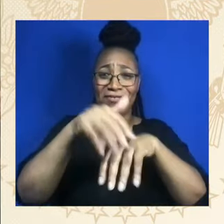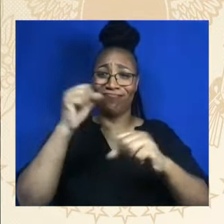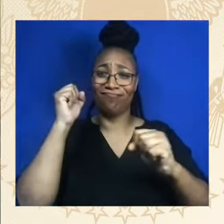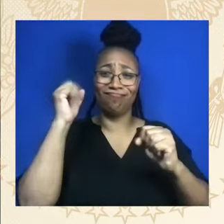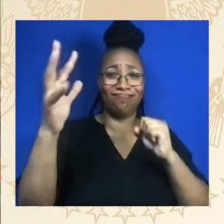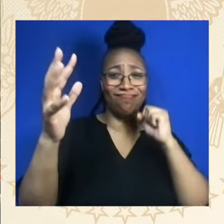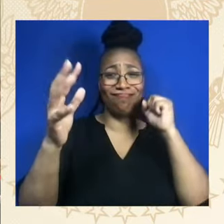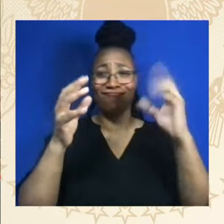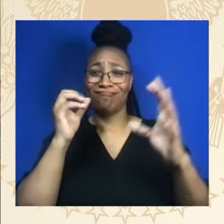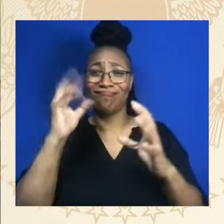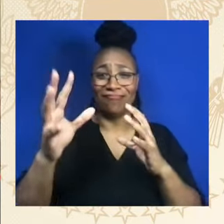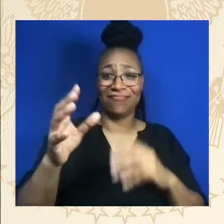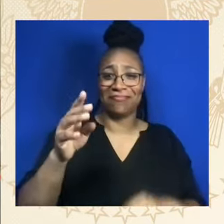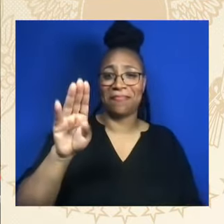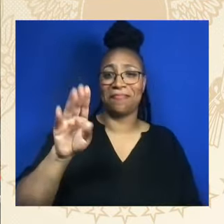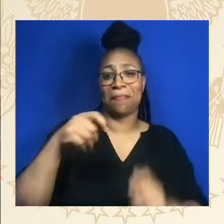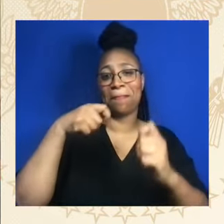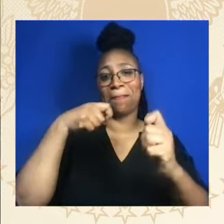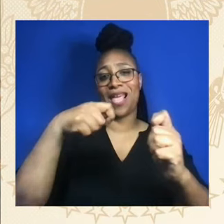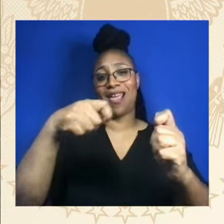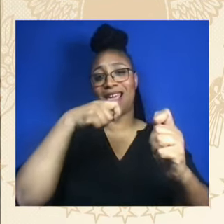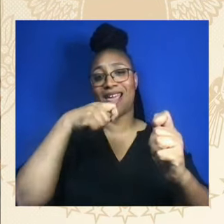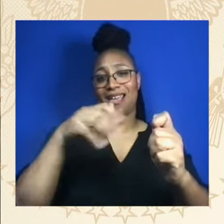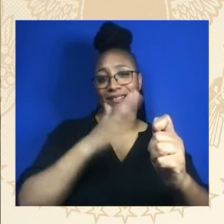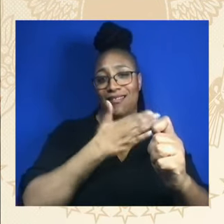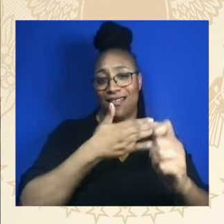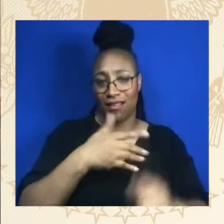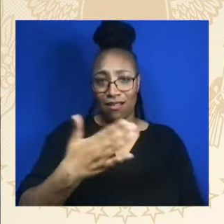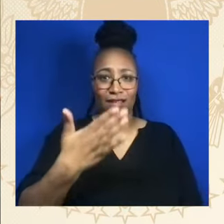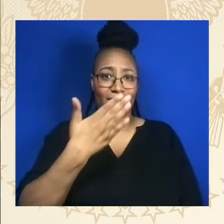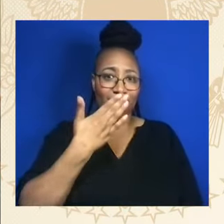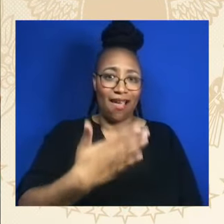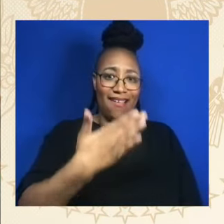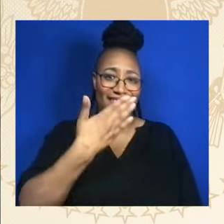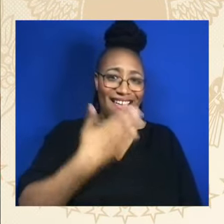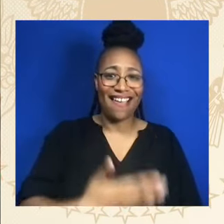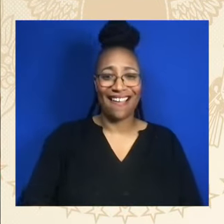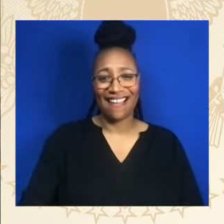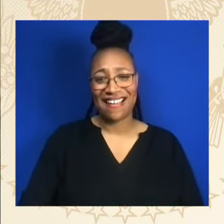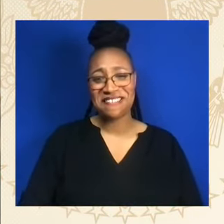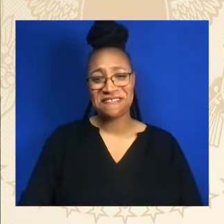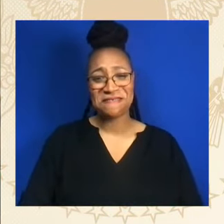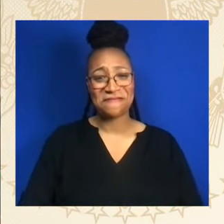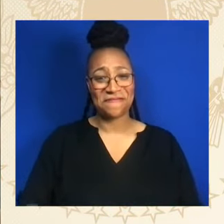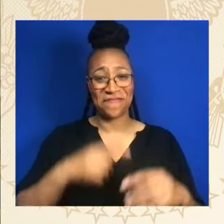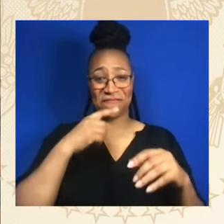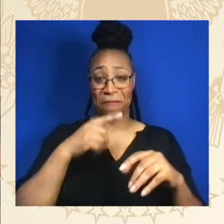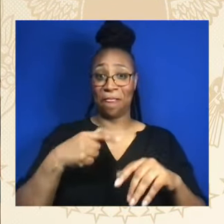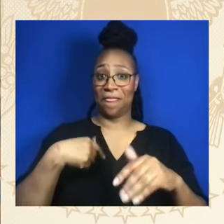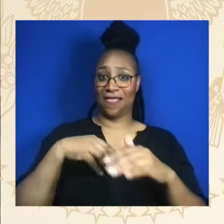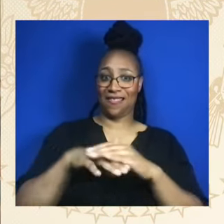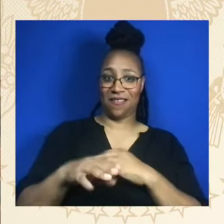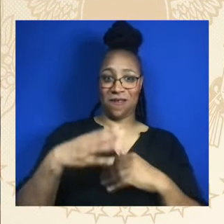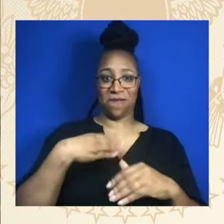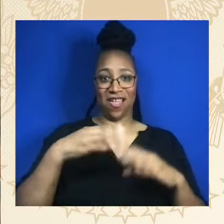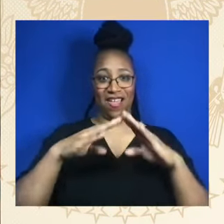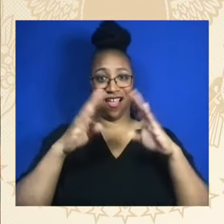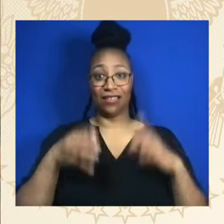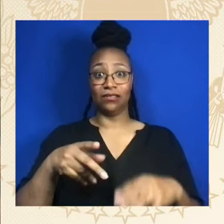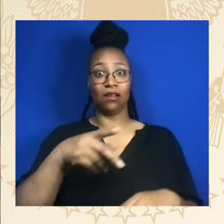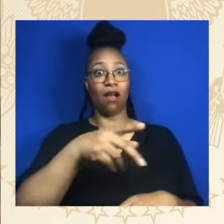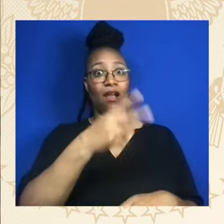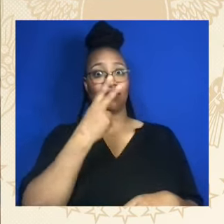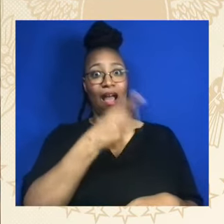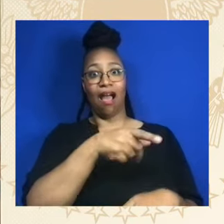And welcome you all as you enter the White House. And, of course, thanks to Duane, who you just heard from. Duane, I'm